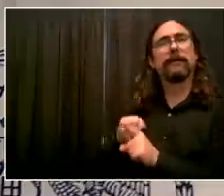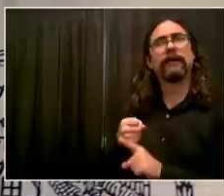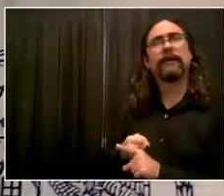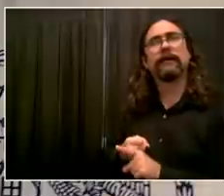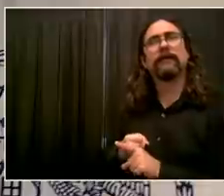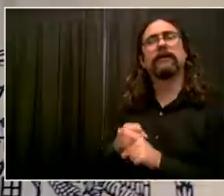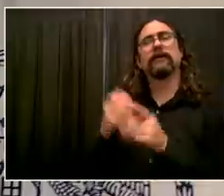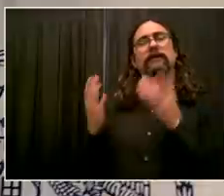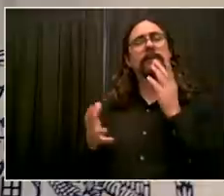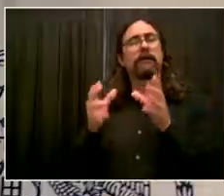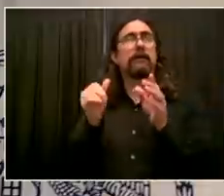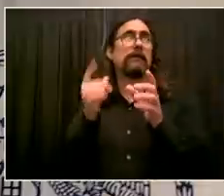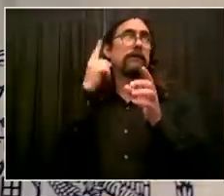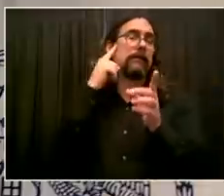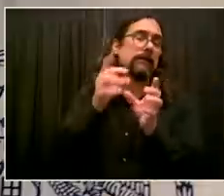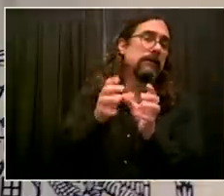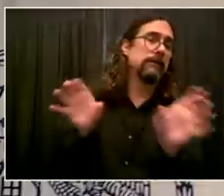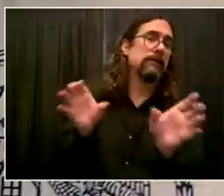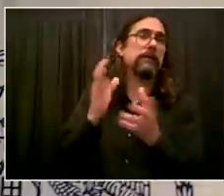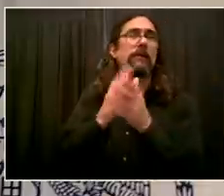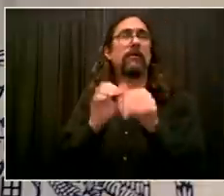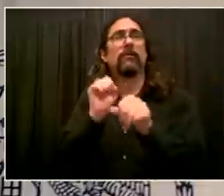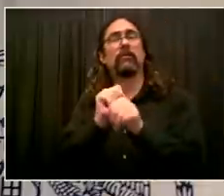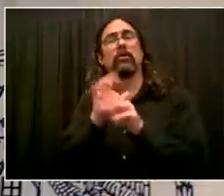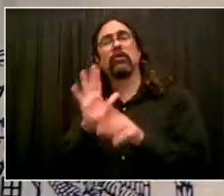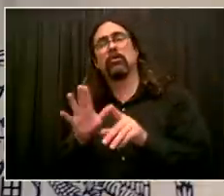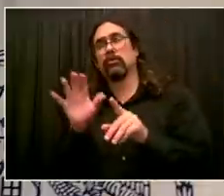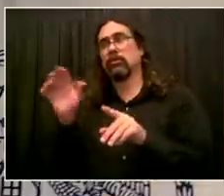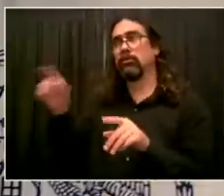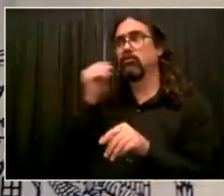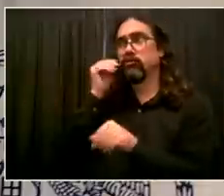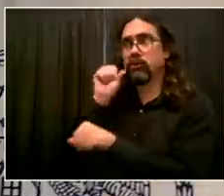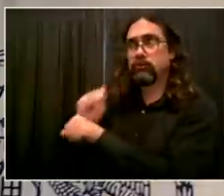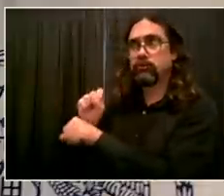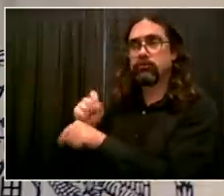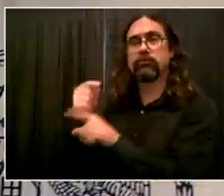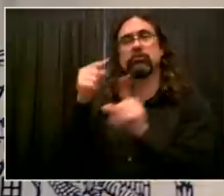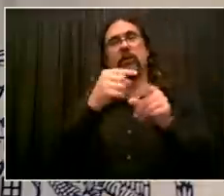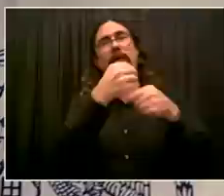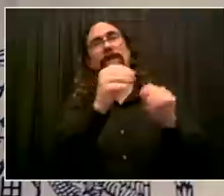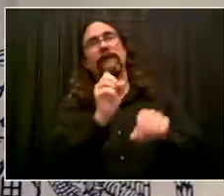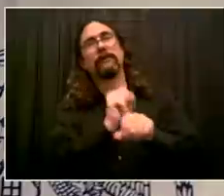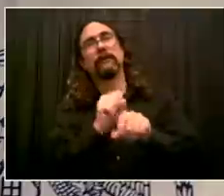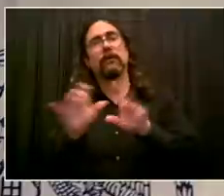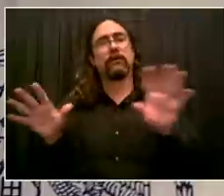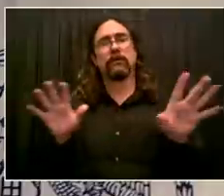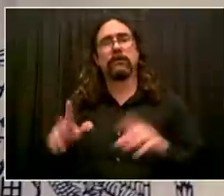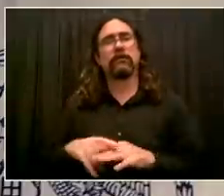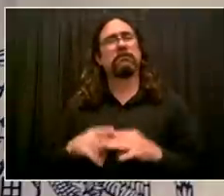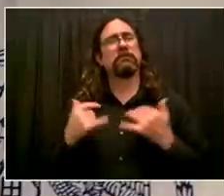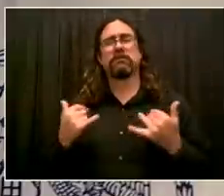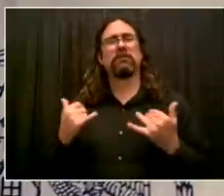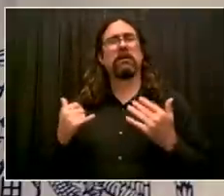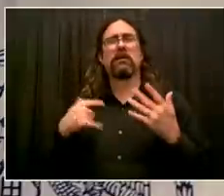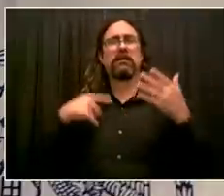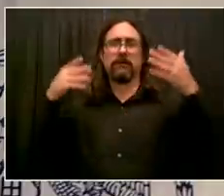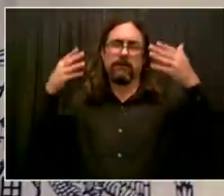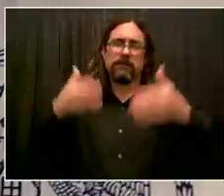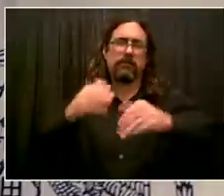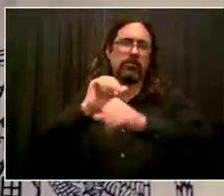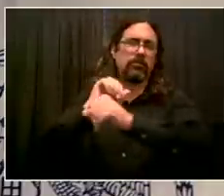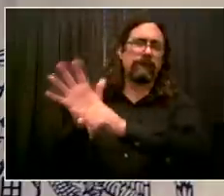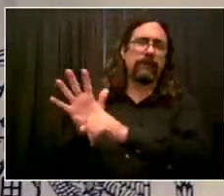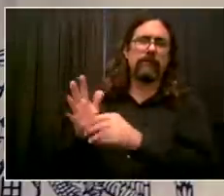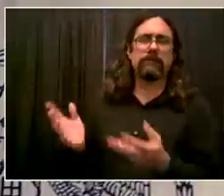crisis we've got to address. Go ahead, Bob. So you mentioned the challenge in prior get-togethers that the